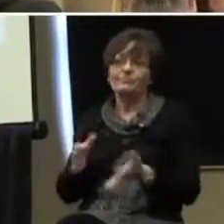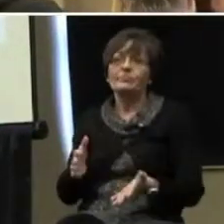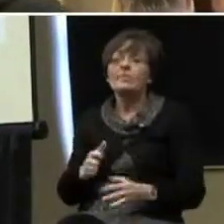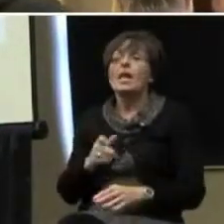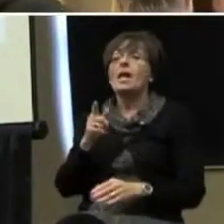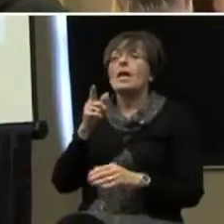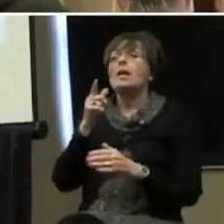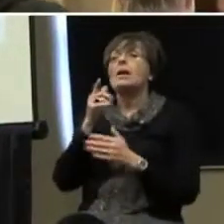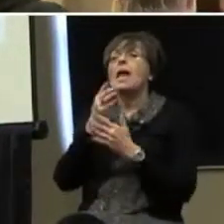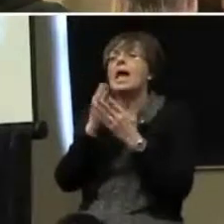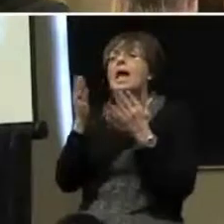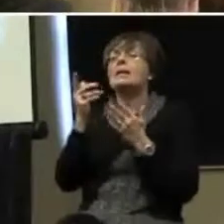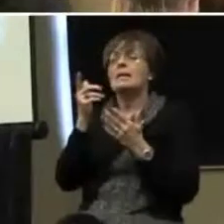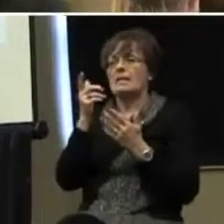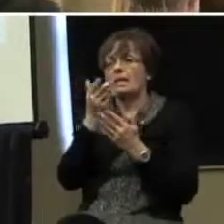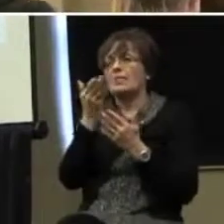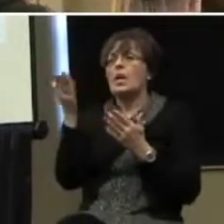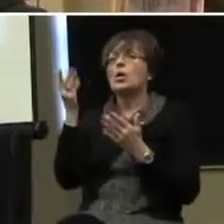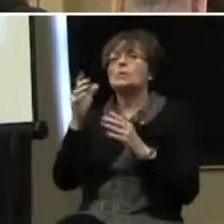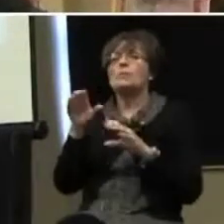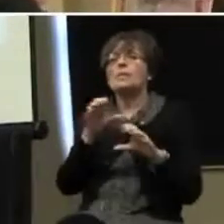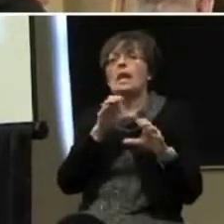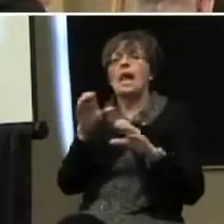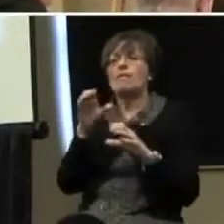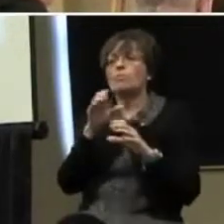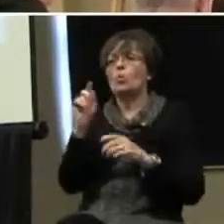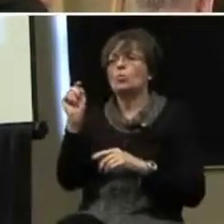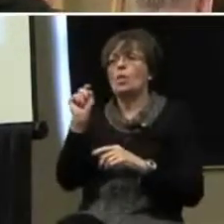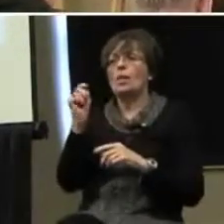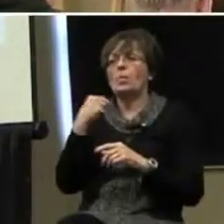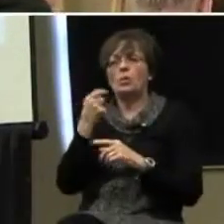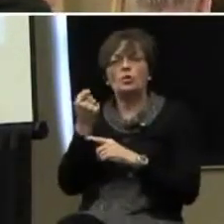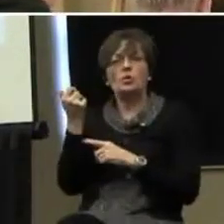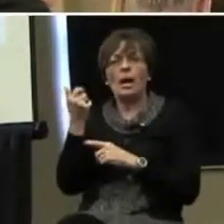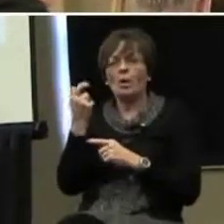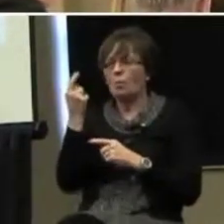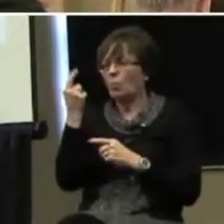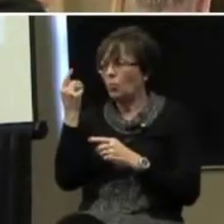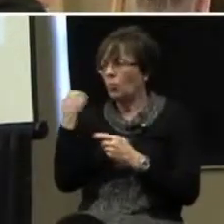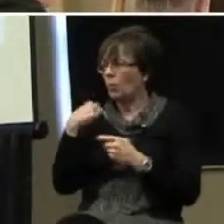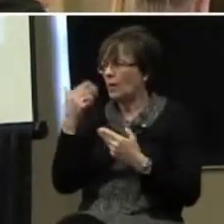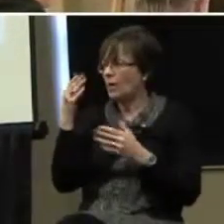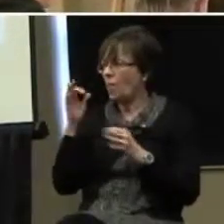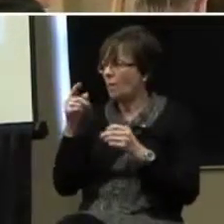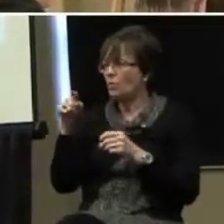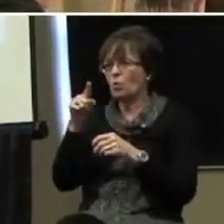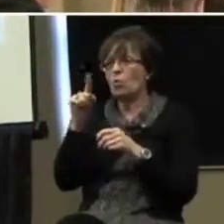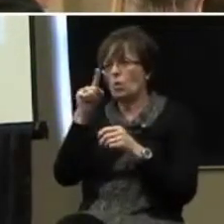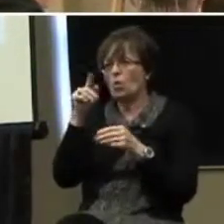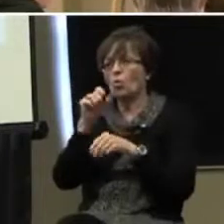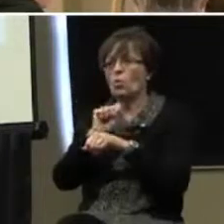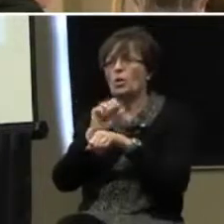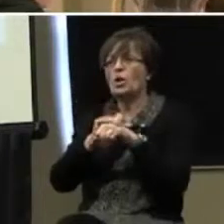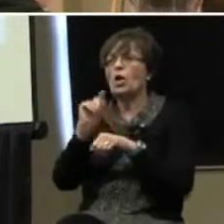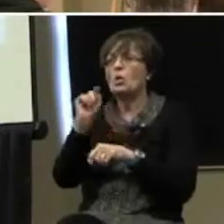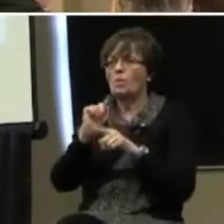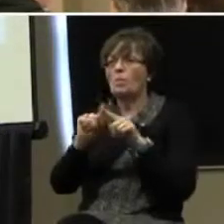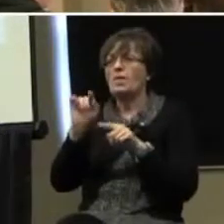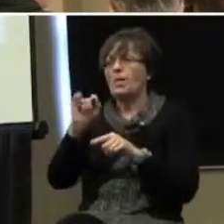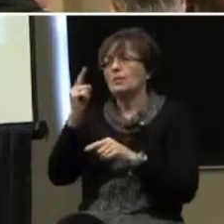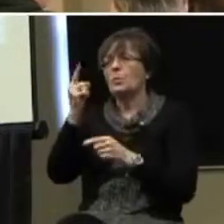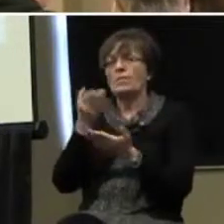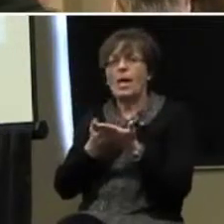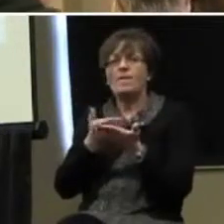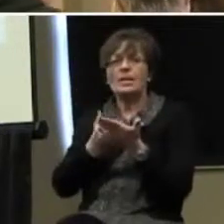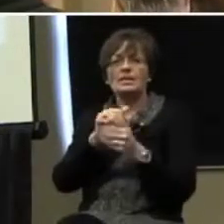Okay. And there is behavioral toileting, which we took out of here, because we didn't know if any of you guys were working on toileting. But that is one of the